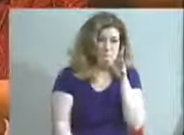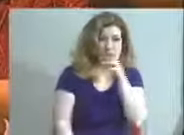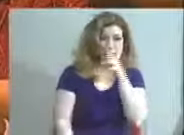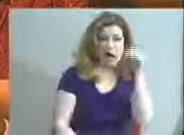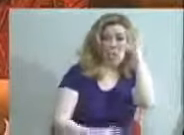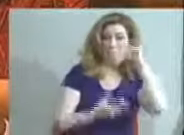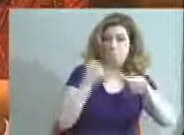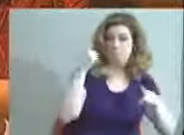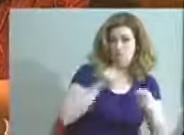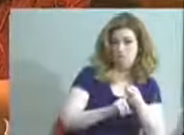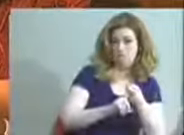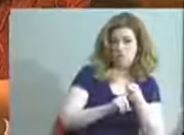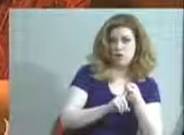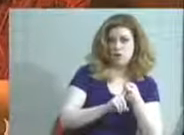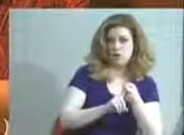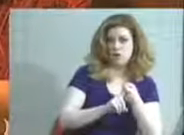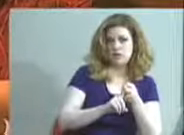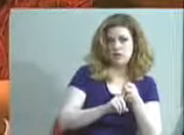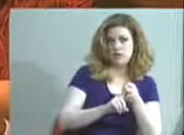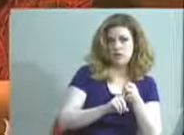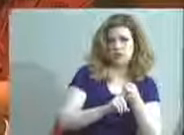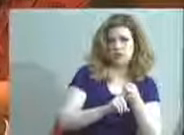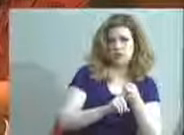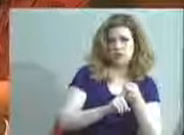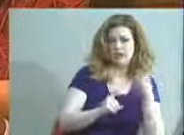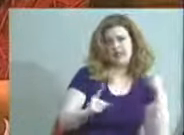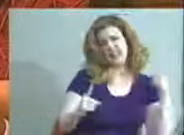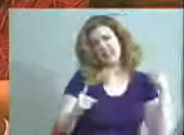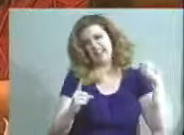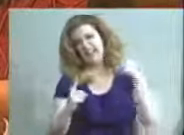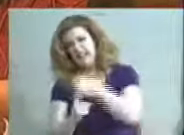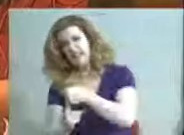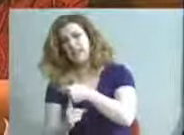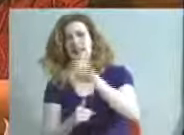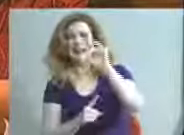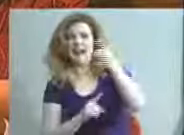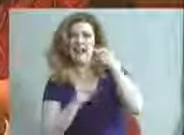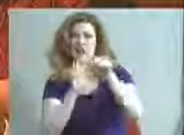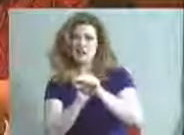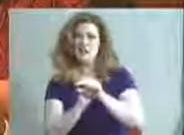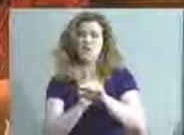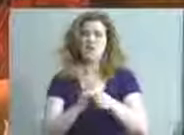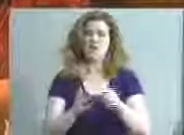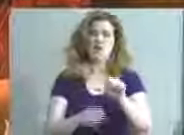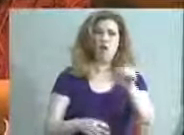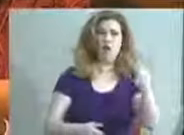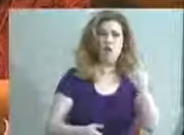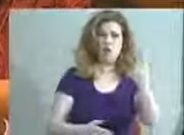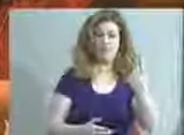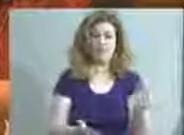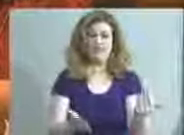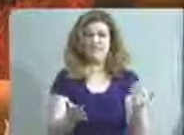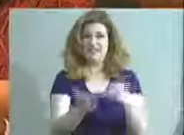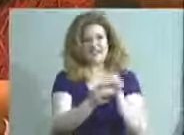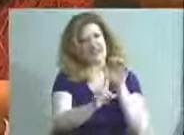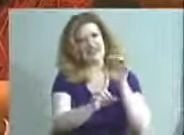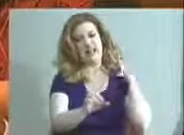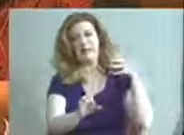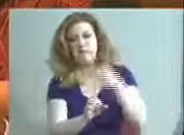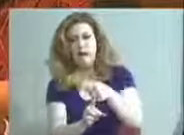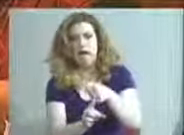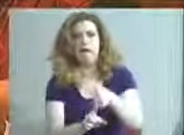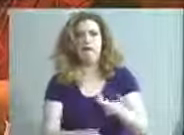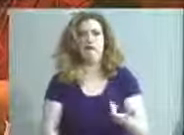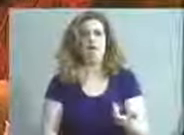hit one of the other eighth graders again, attacked her and